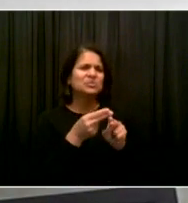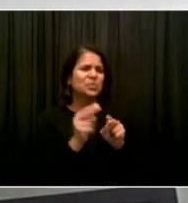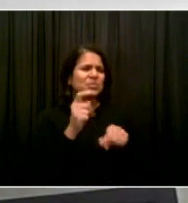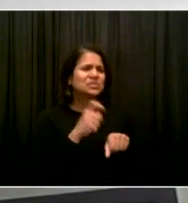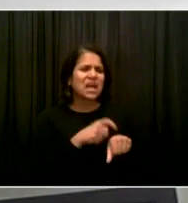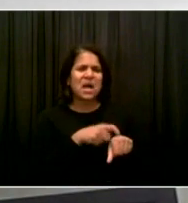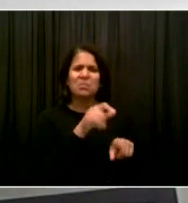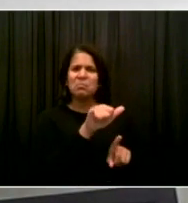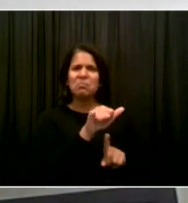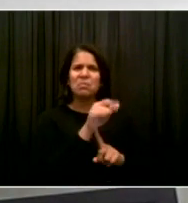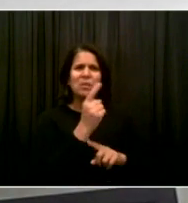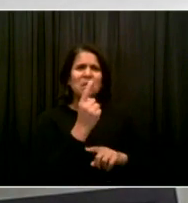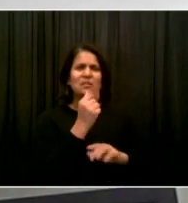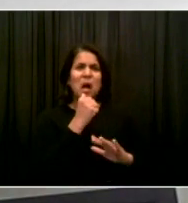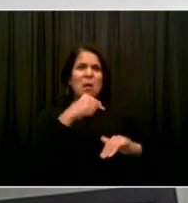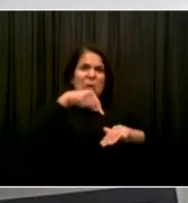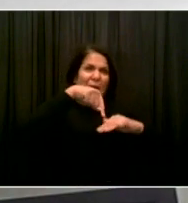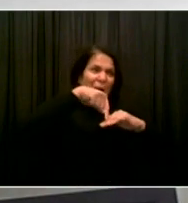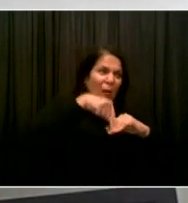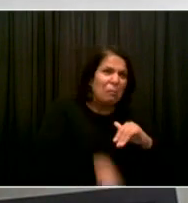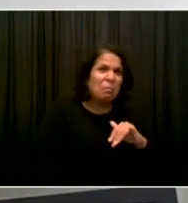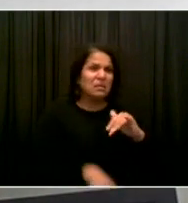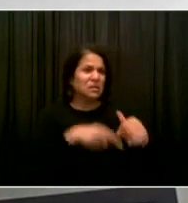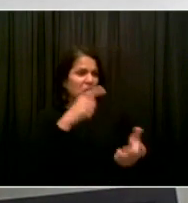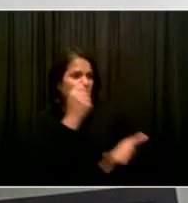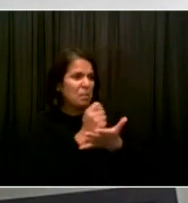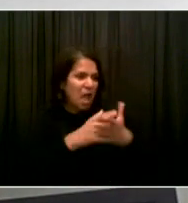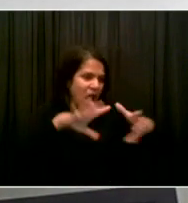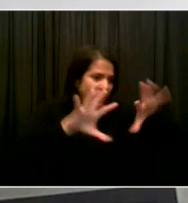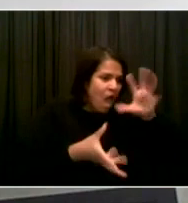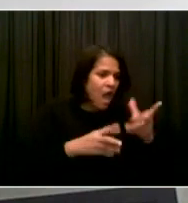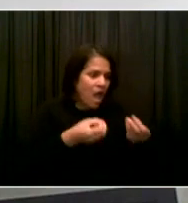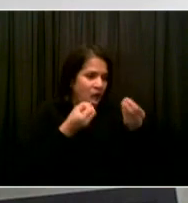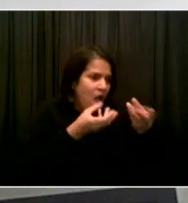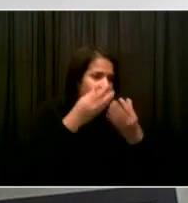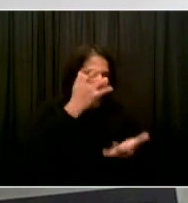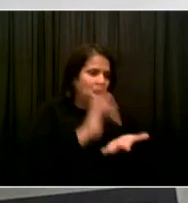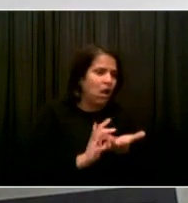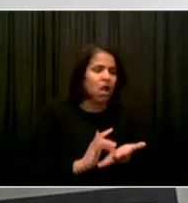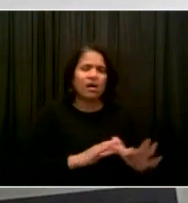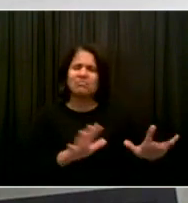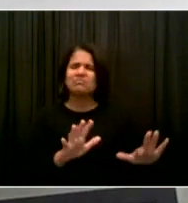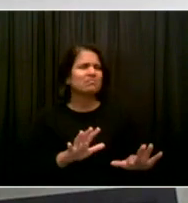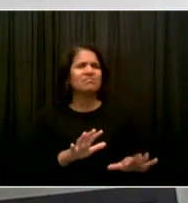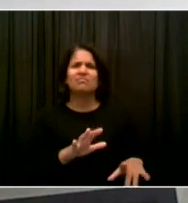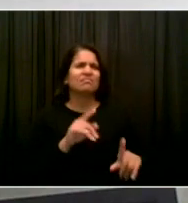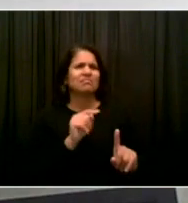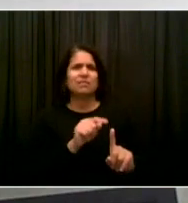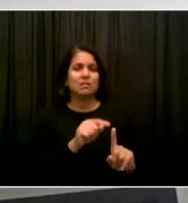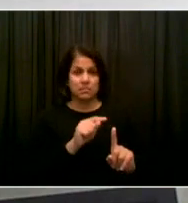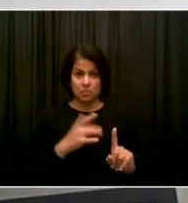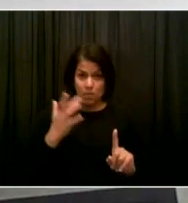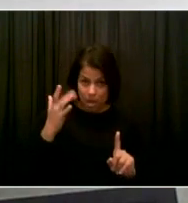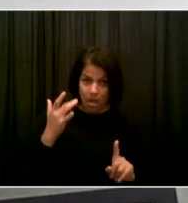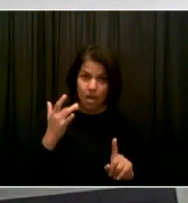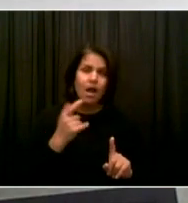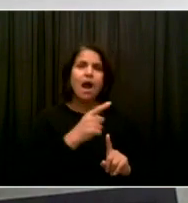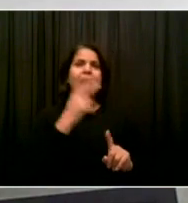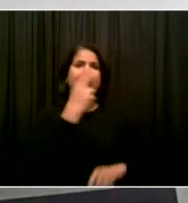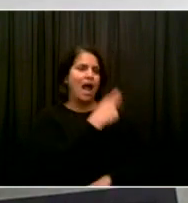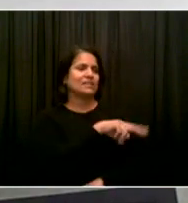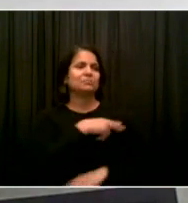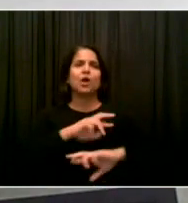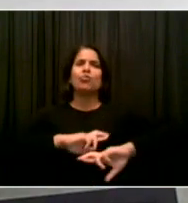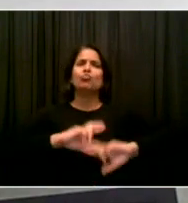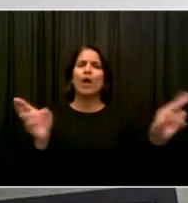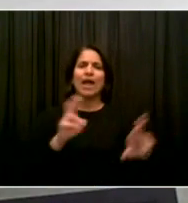treatment as what we've seen before. That part of that is that our own treatments are better. Part of it is that more of the people